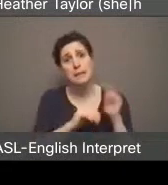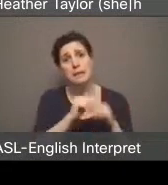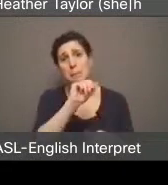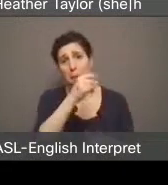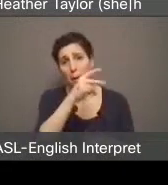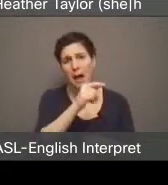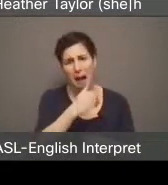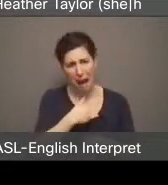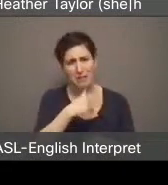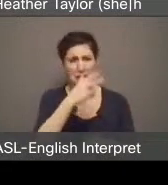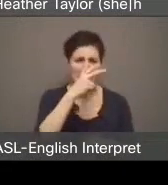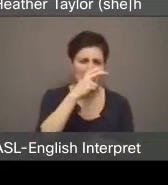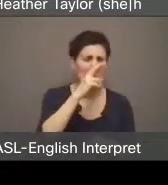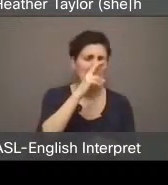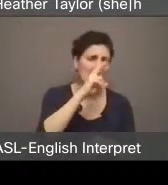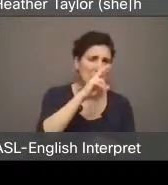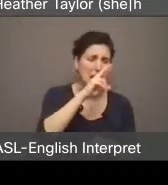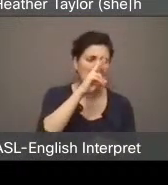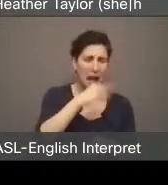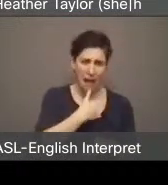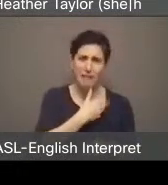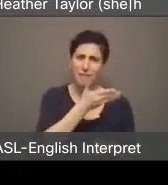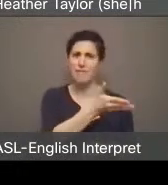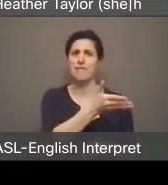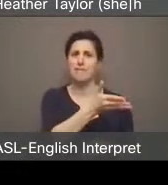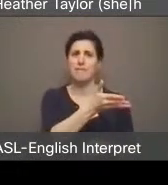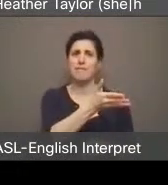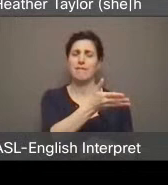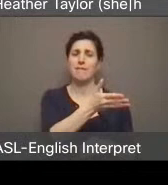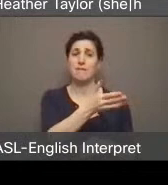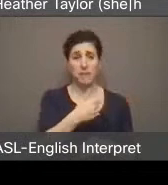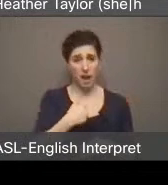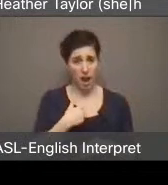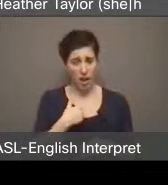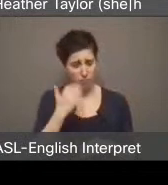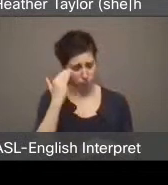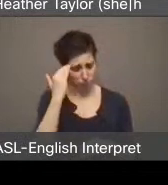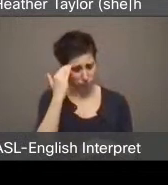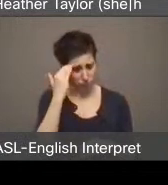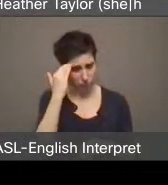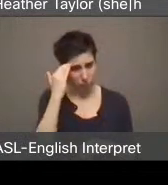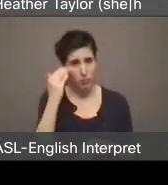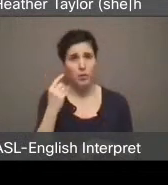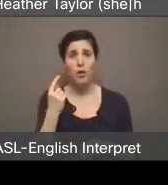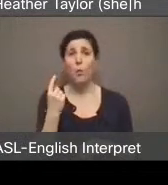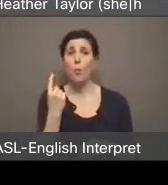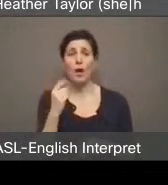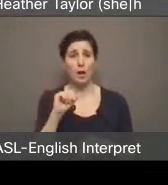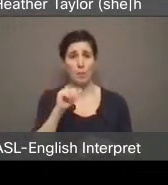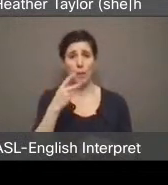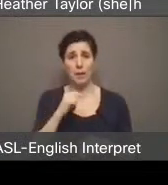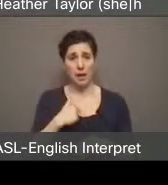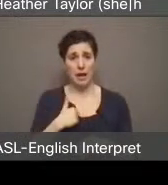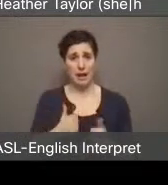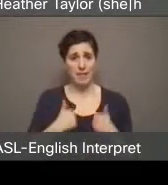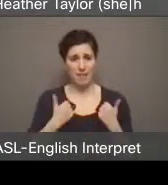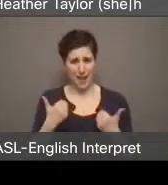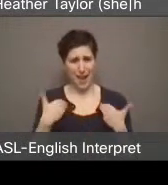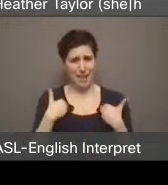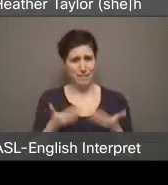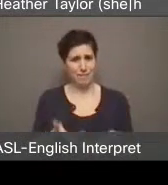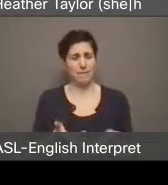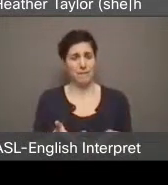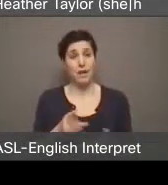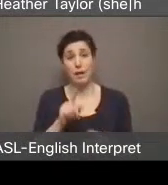And I know this firsthand from one apartment I've lived in, but also I, as a part-time